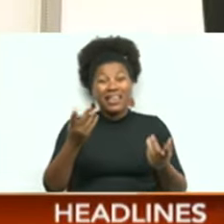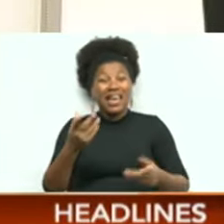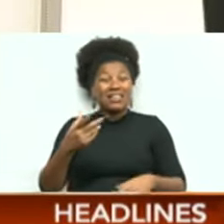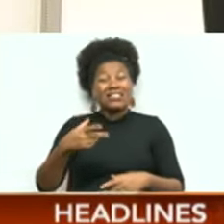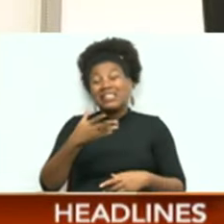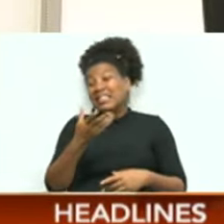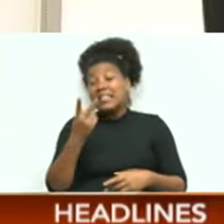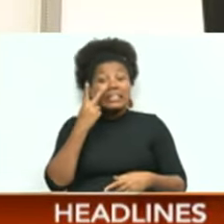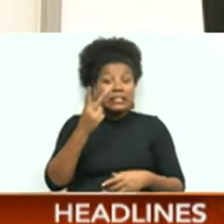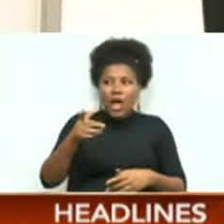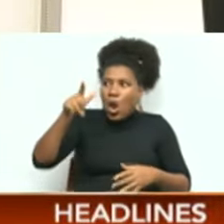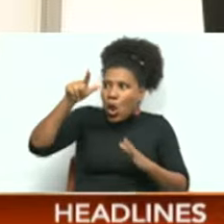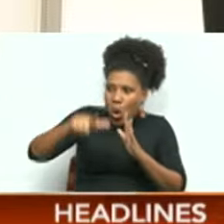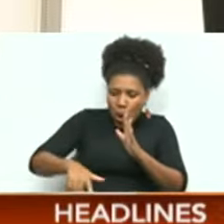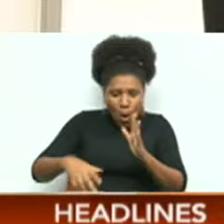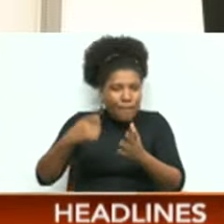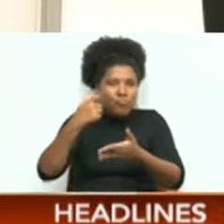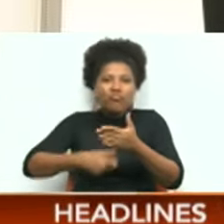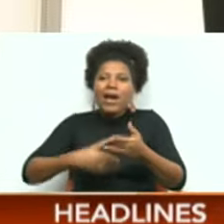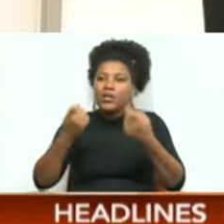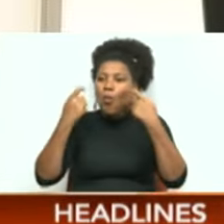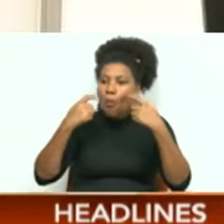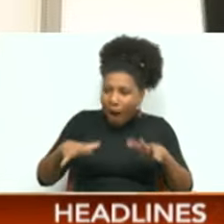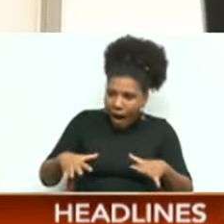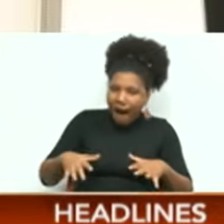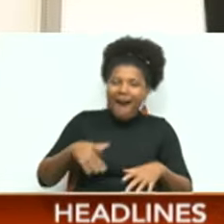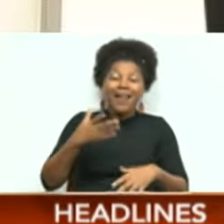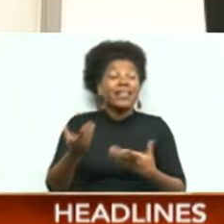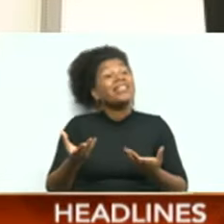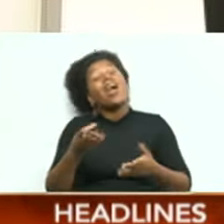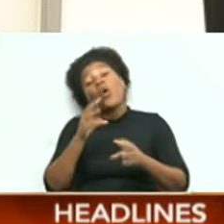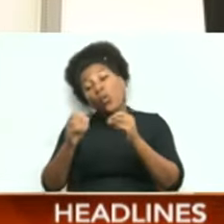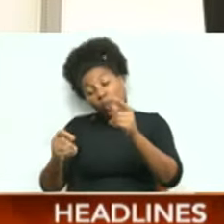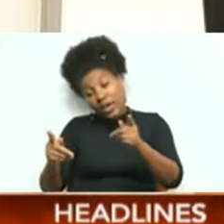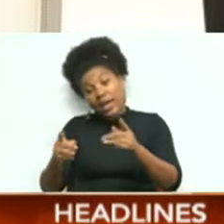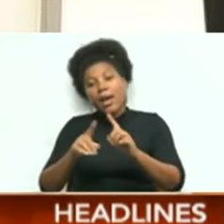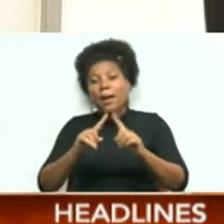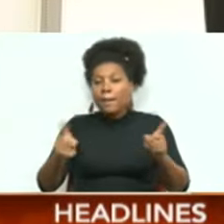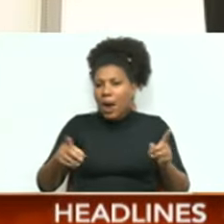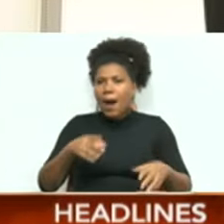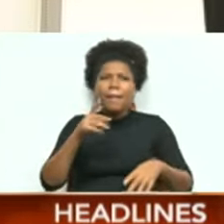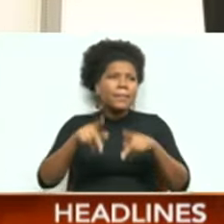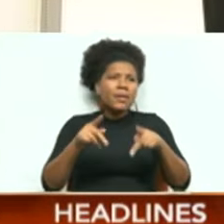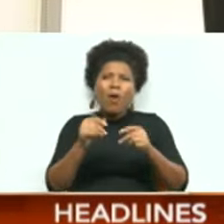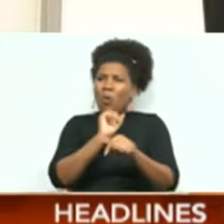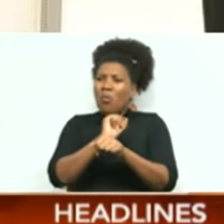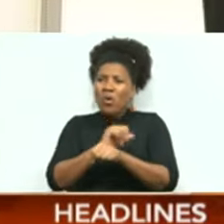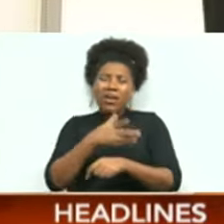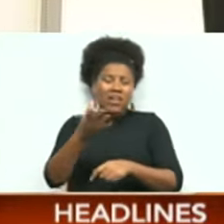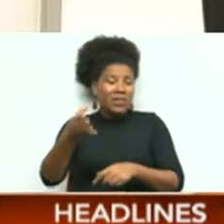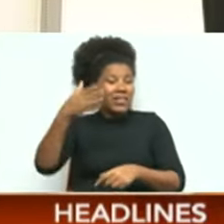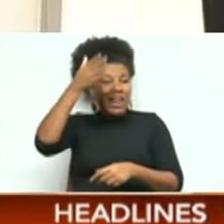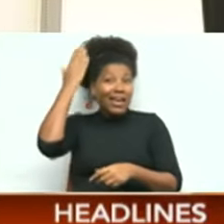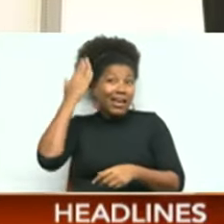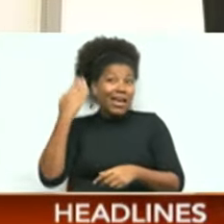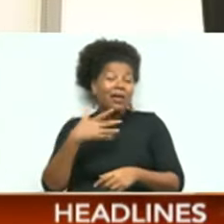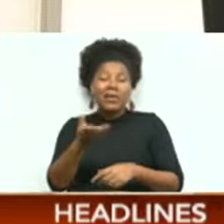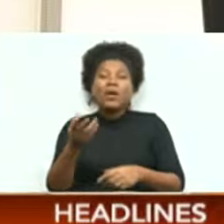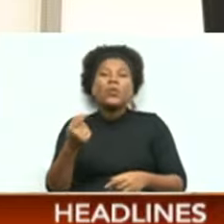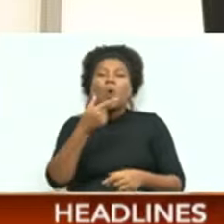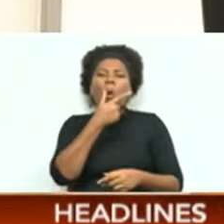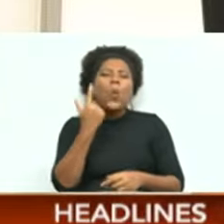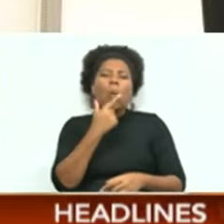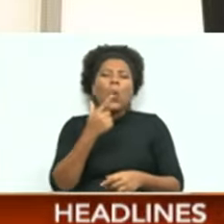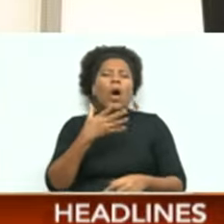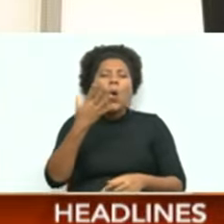seeing these lower, lower prices and they are also seeing convenience. People are working out of their hair saloons and they are telling you, come and we'll do a whitening for you one time.